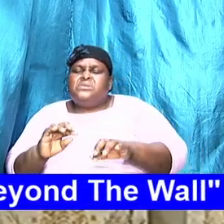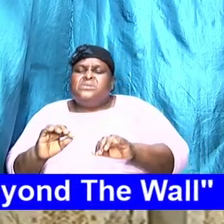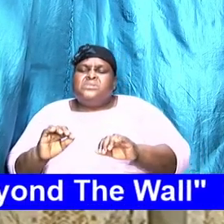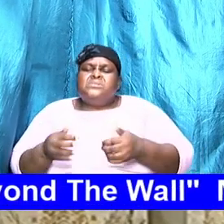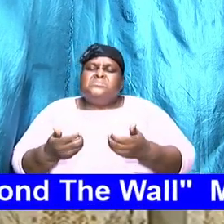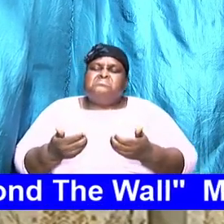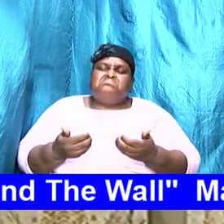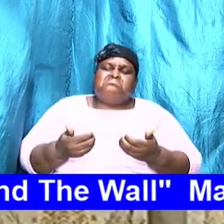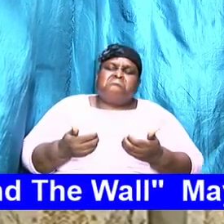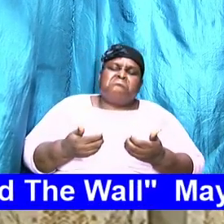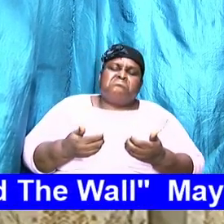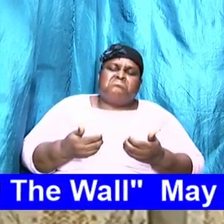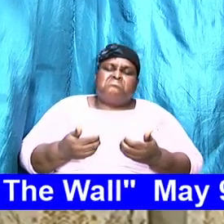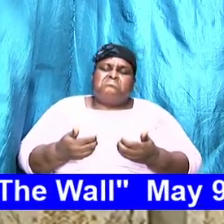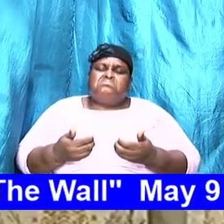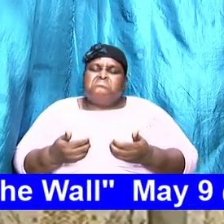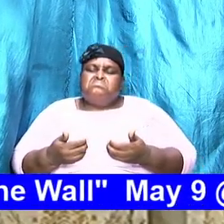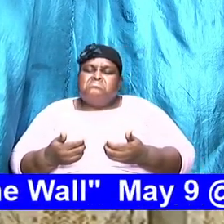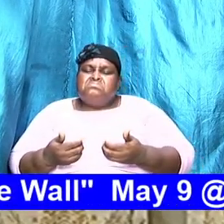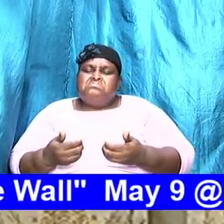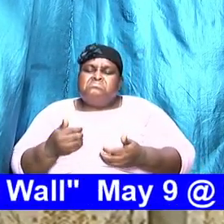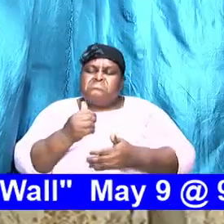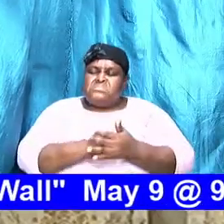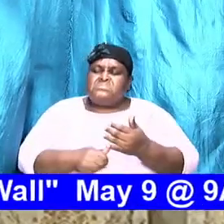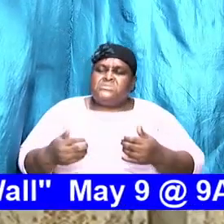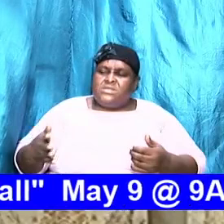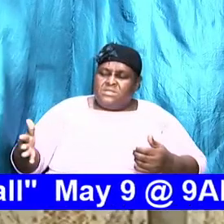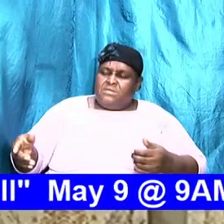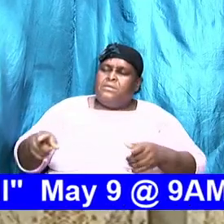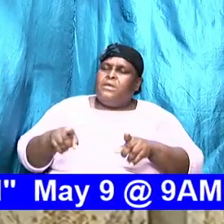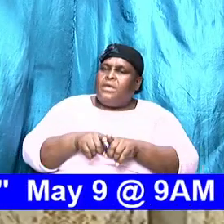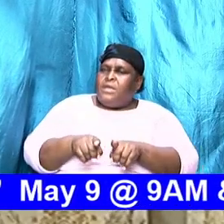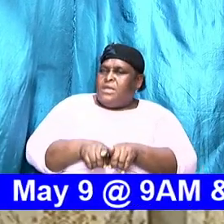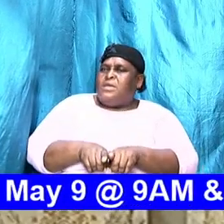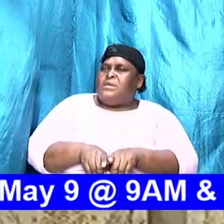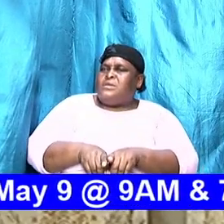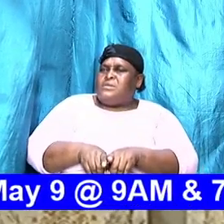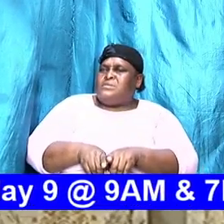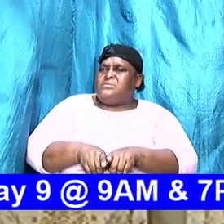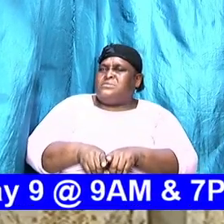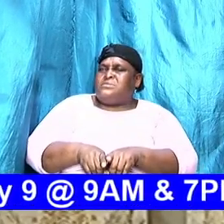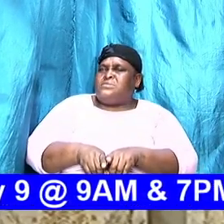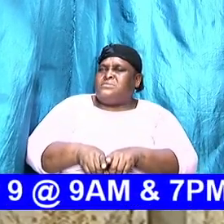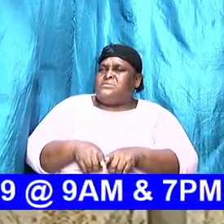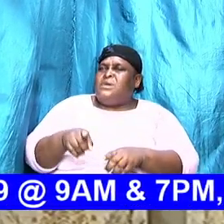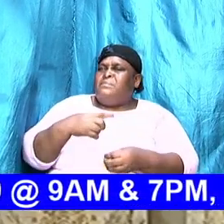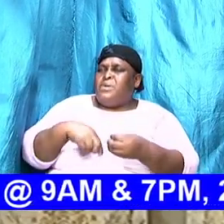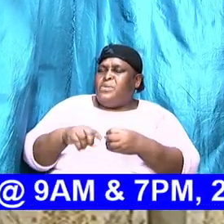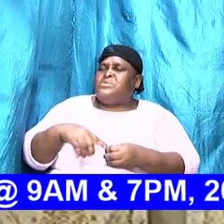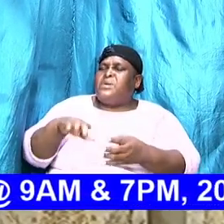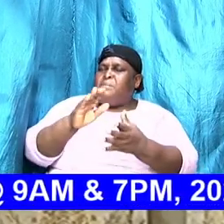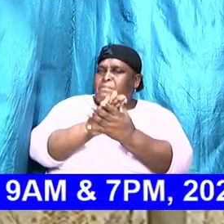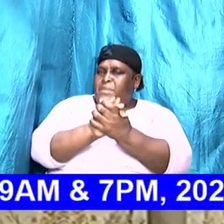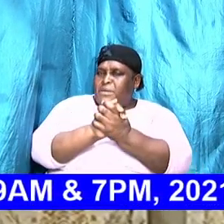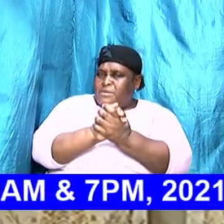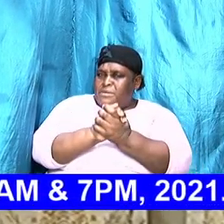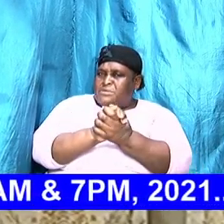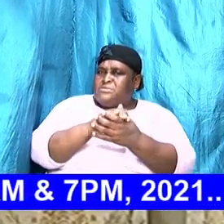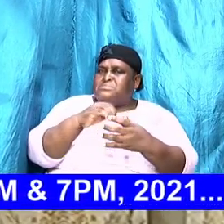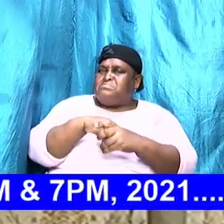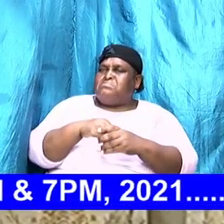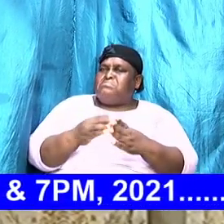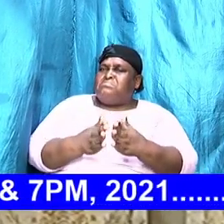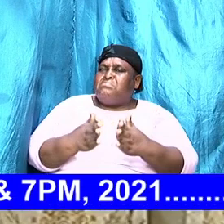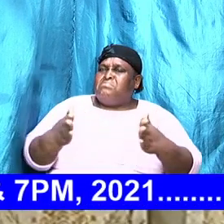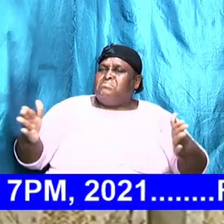some things as it relates to marriages in general. That